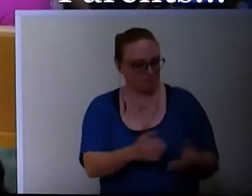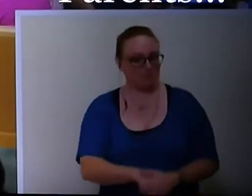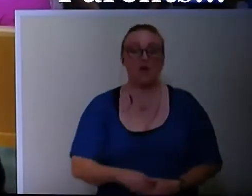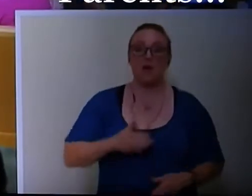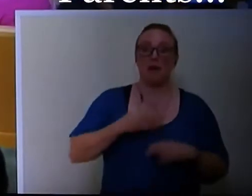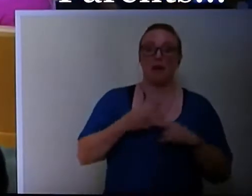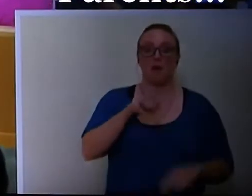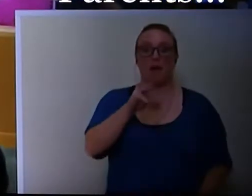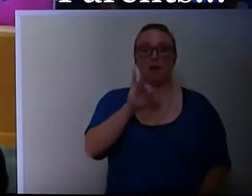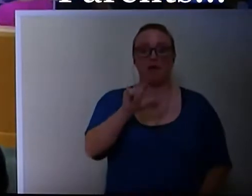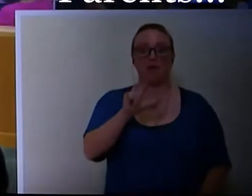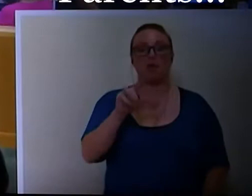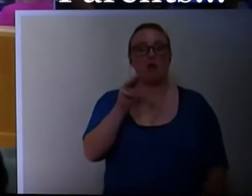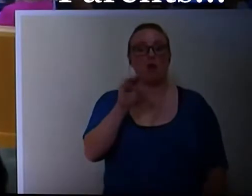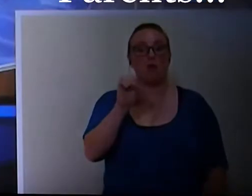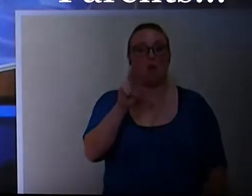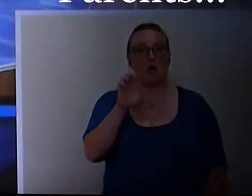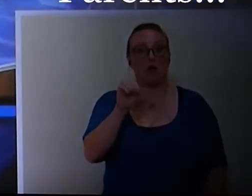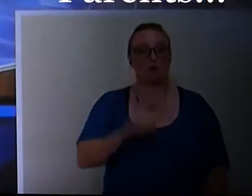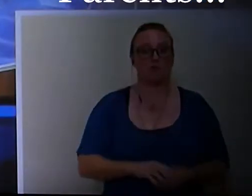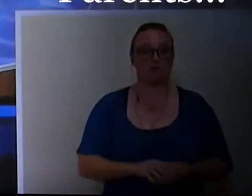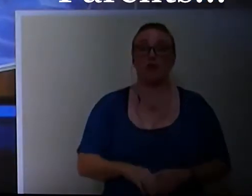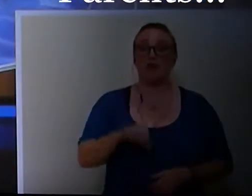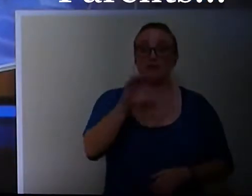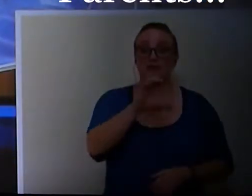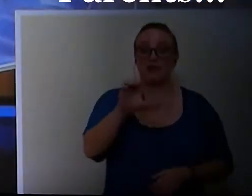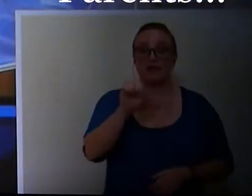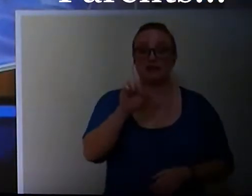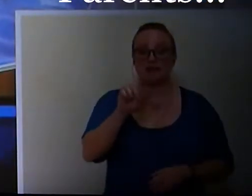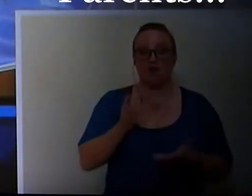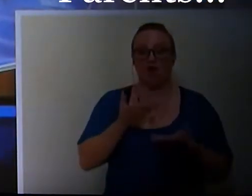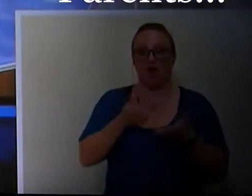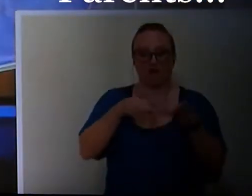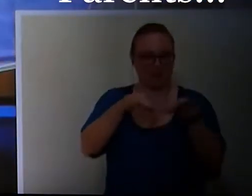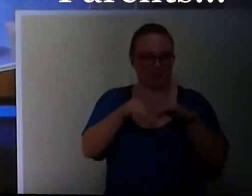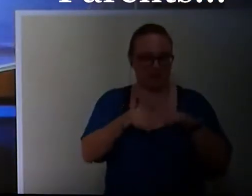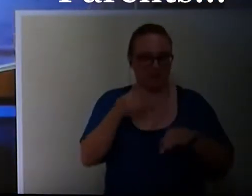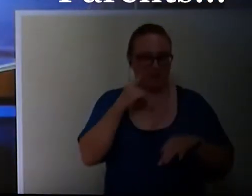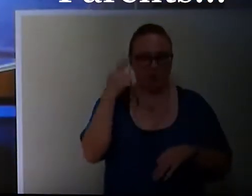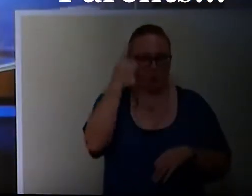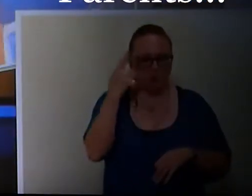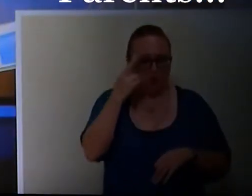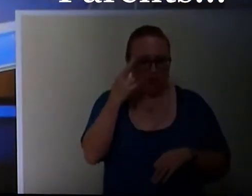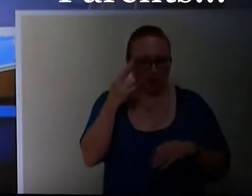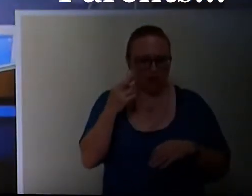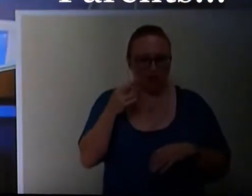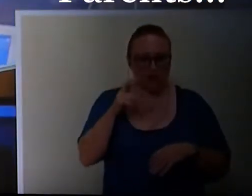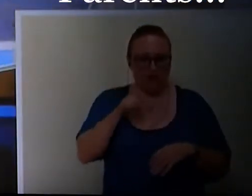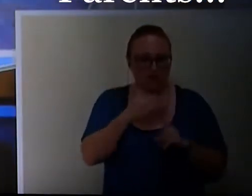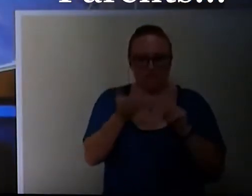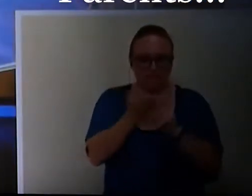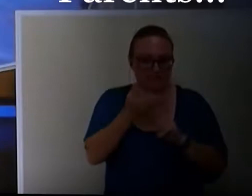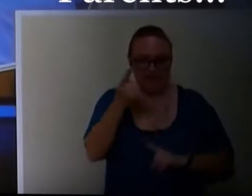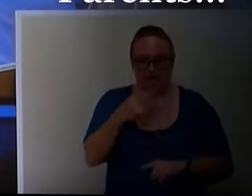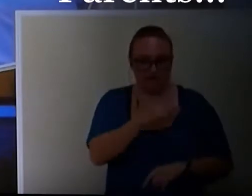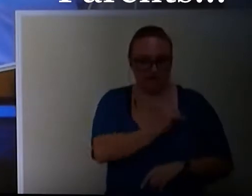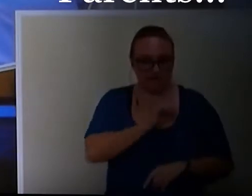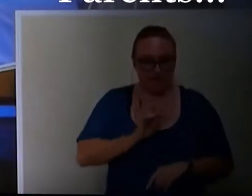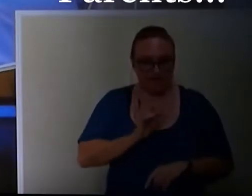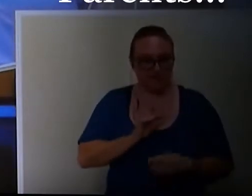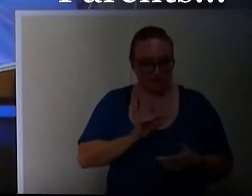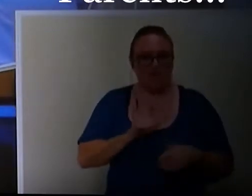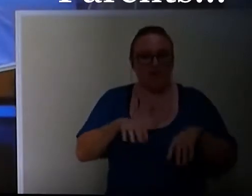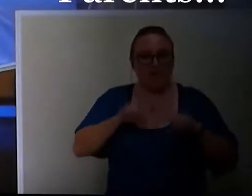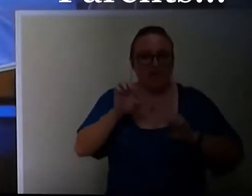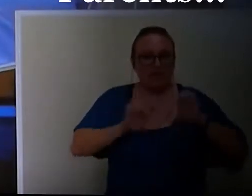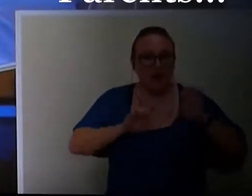My name is Michael Morio. CCSD has offered the following explanation as to why it is necessary to coerce half of their staff into taking